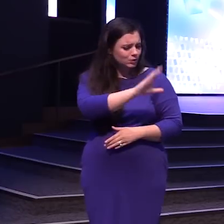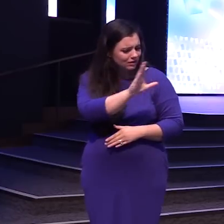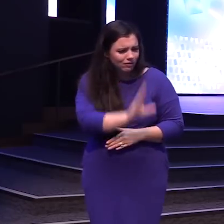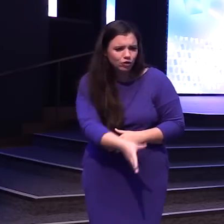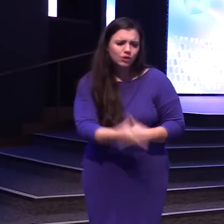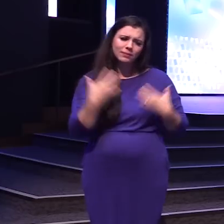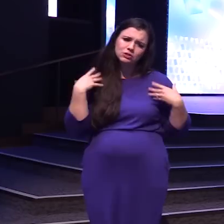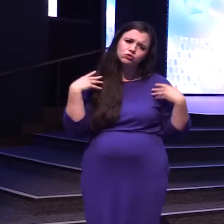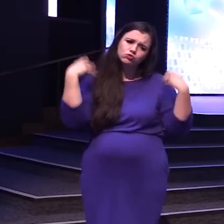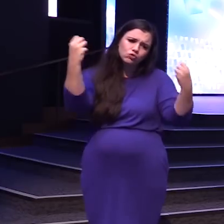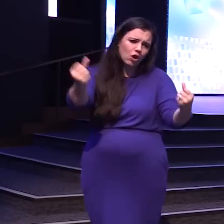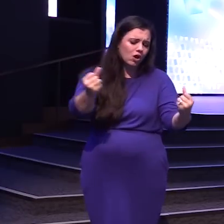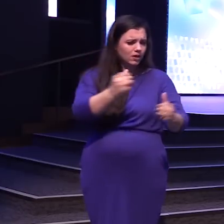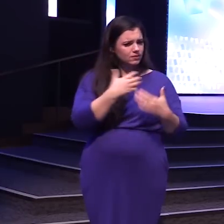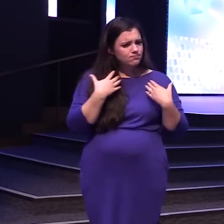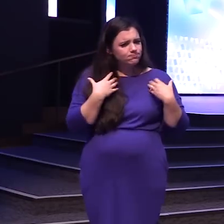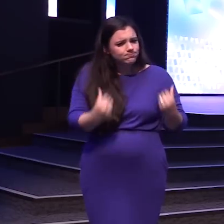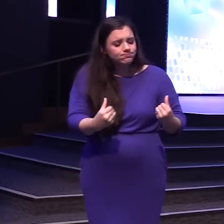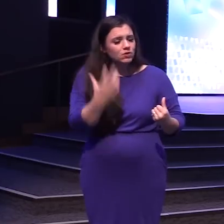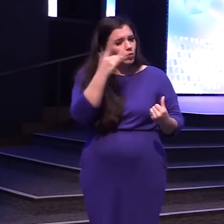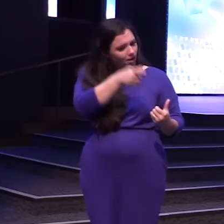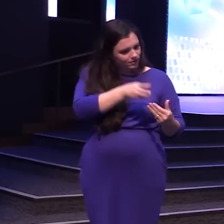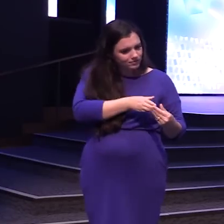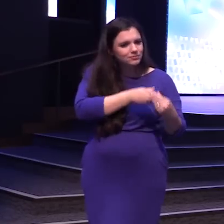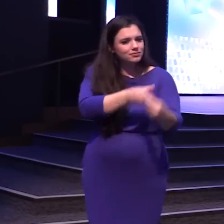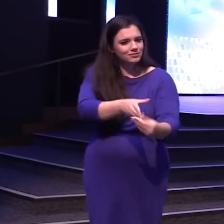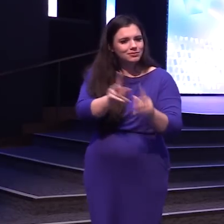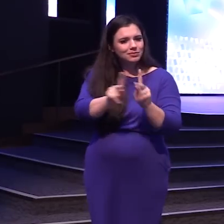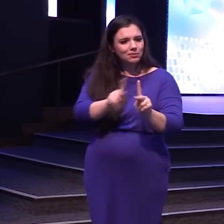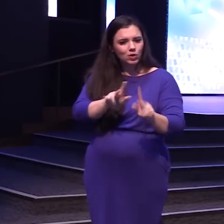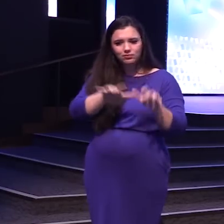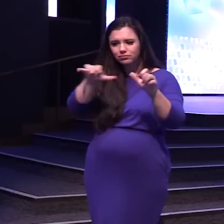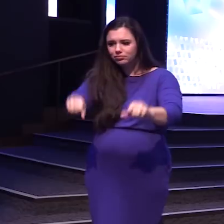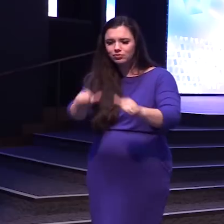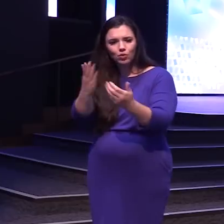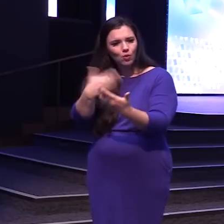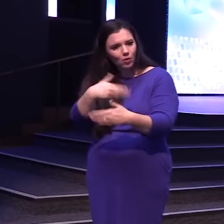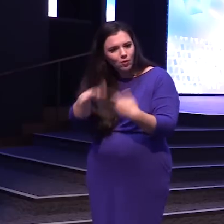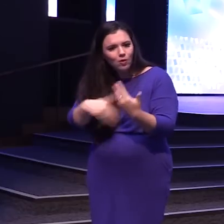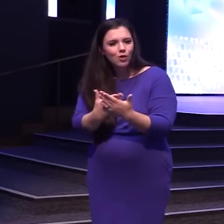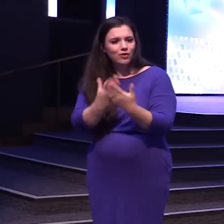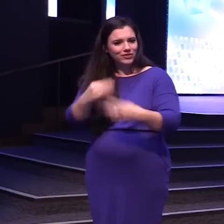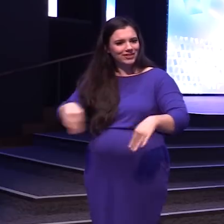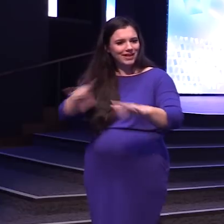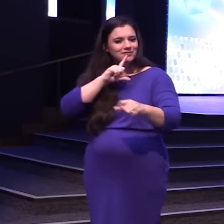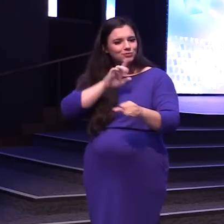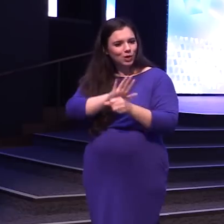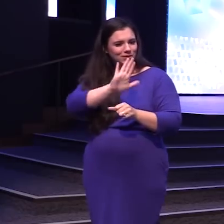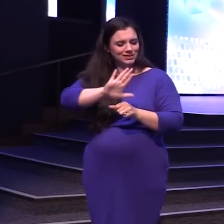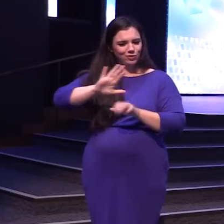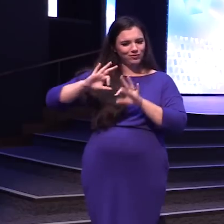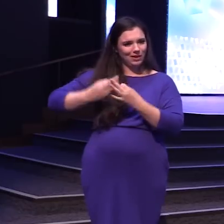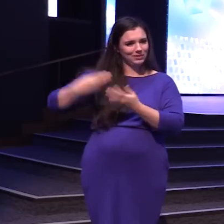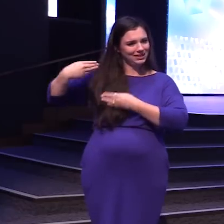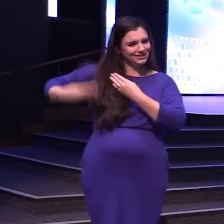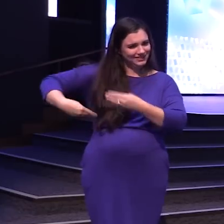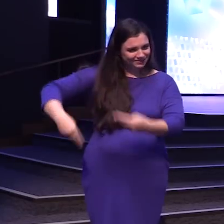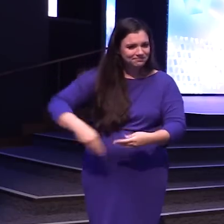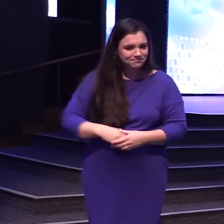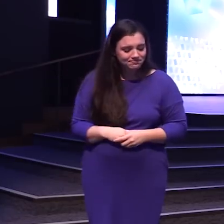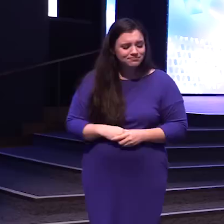and courageous For you are the one Who will lead these people To possess all the land I swore to their ancestors I would give them